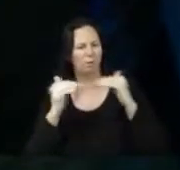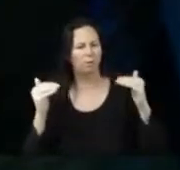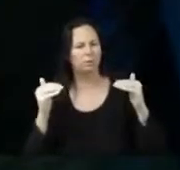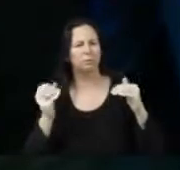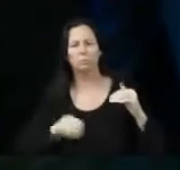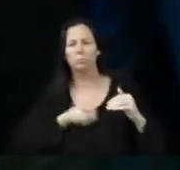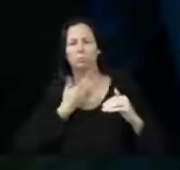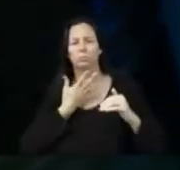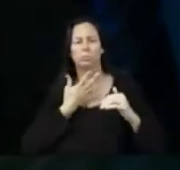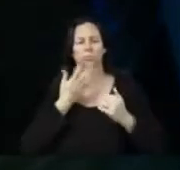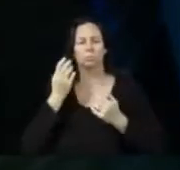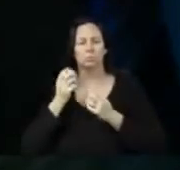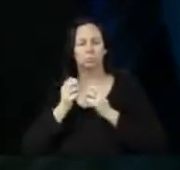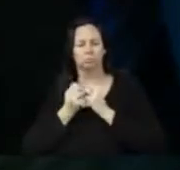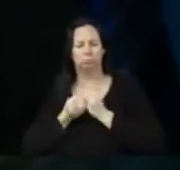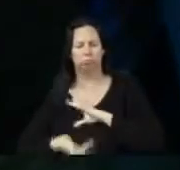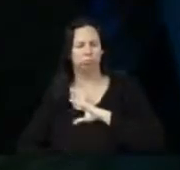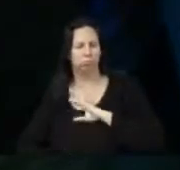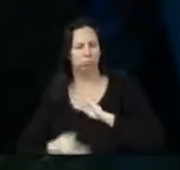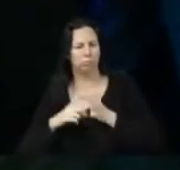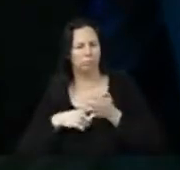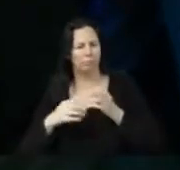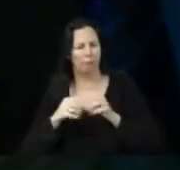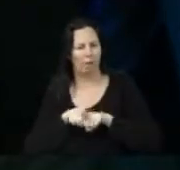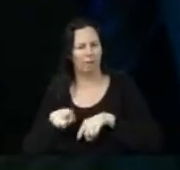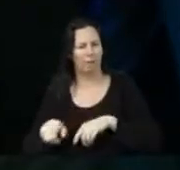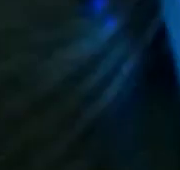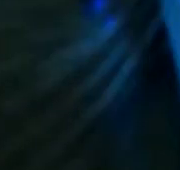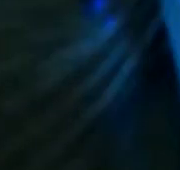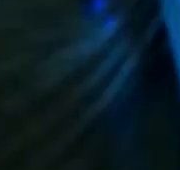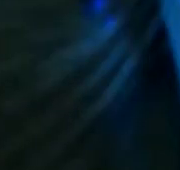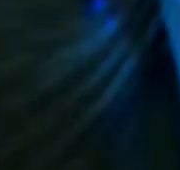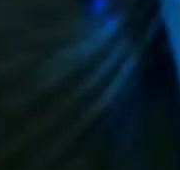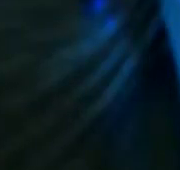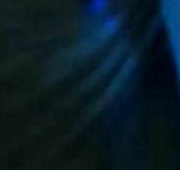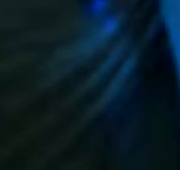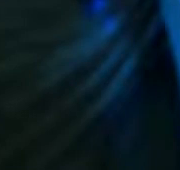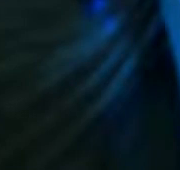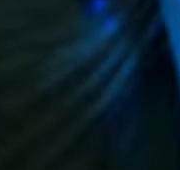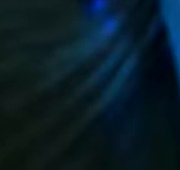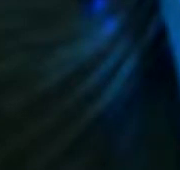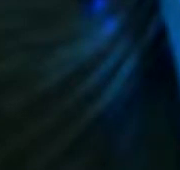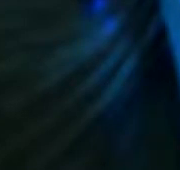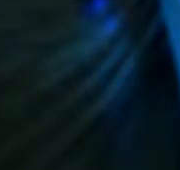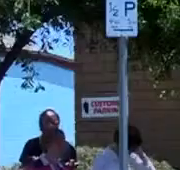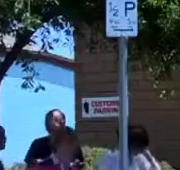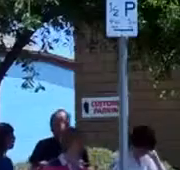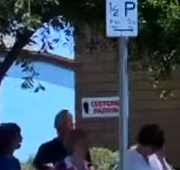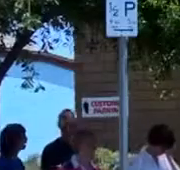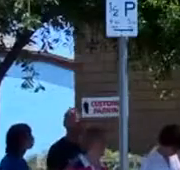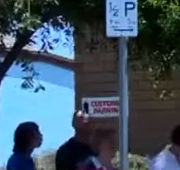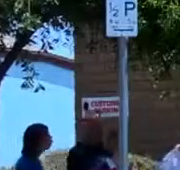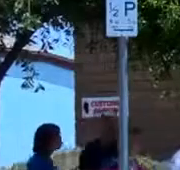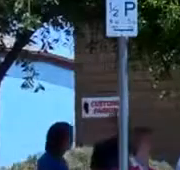bags or some equally soul destroying job like that.